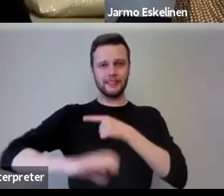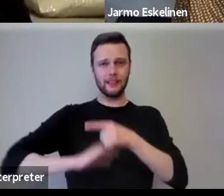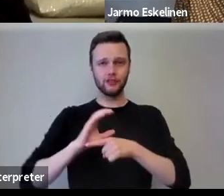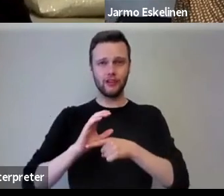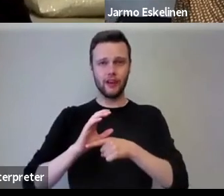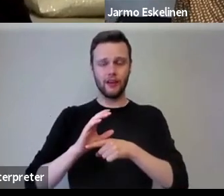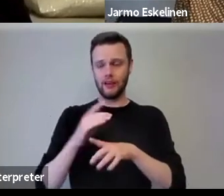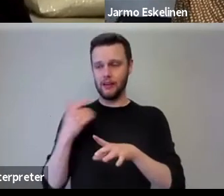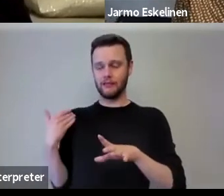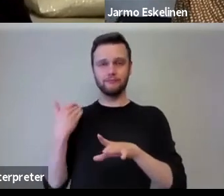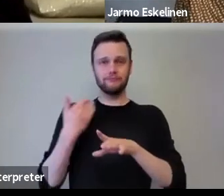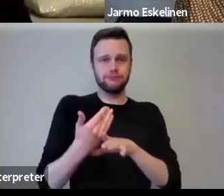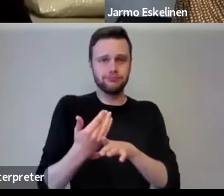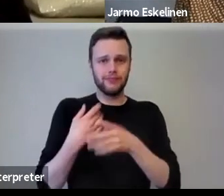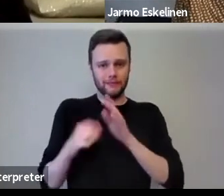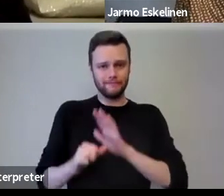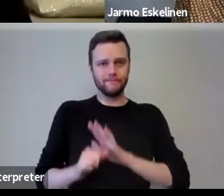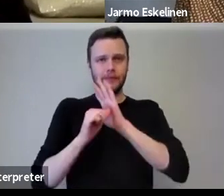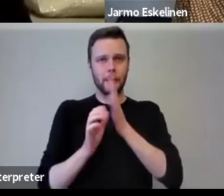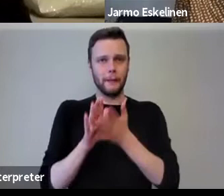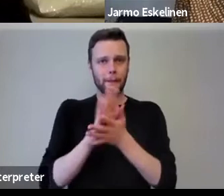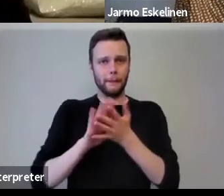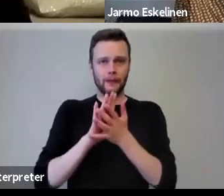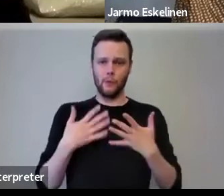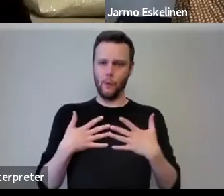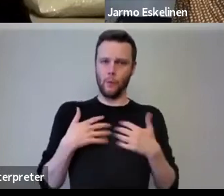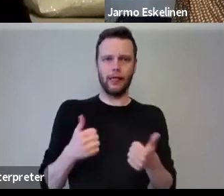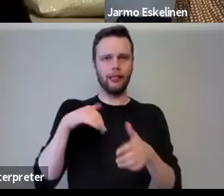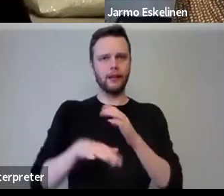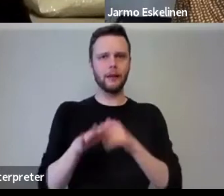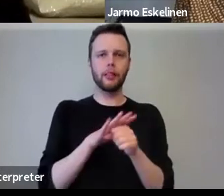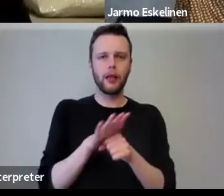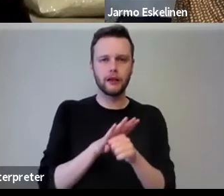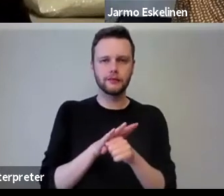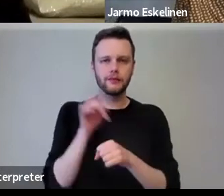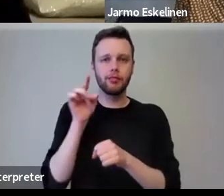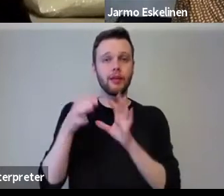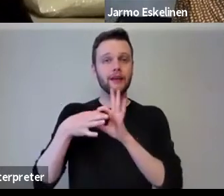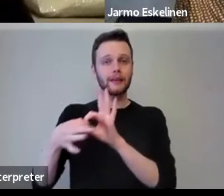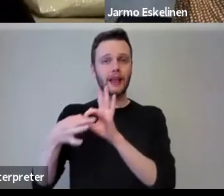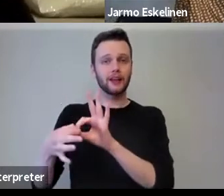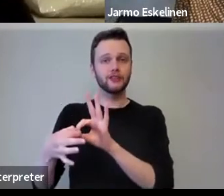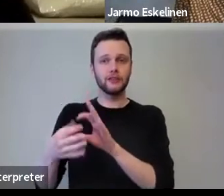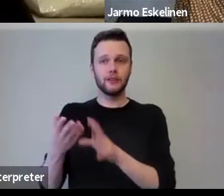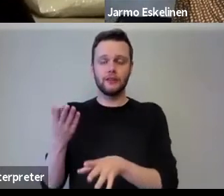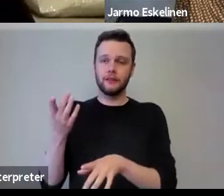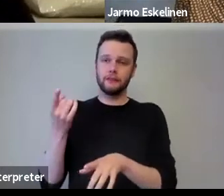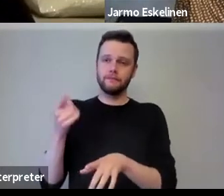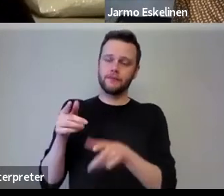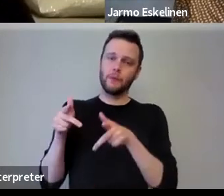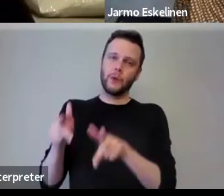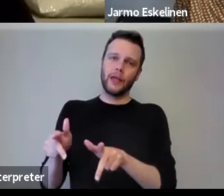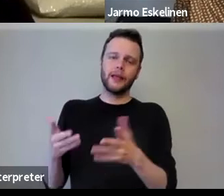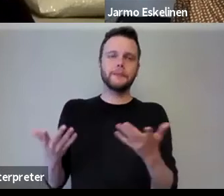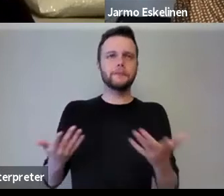heart of what it is to be well in a place. And actually that connection from, um, in the way that, you know,